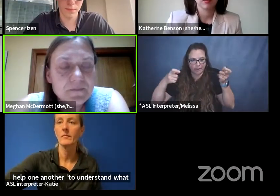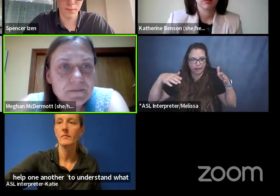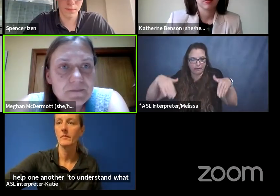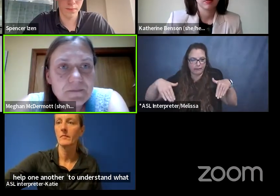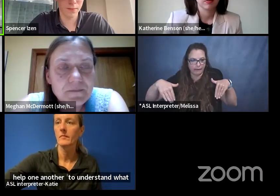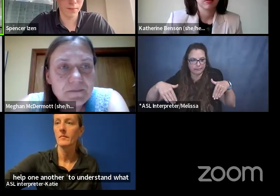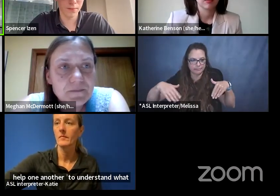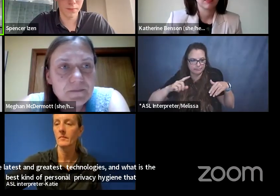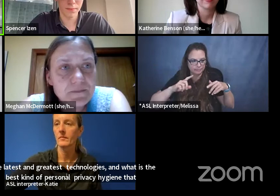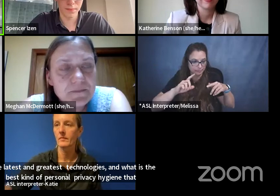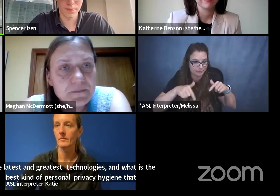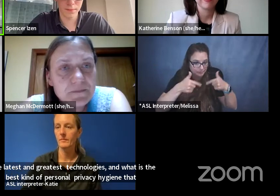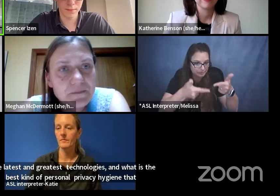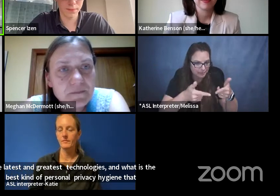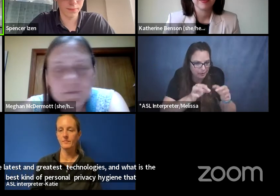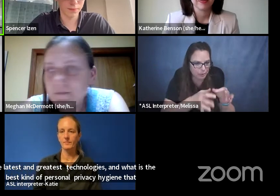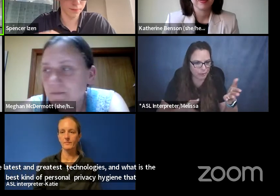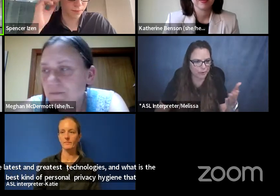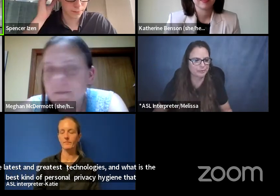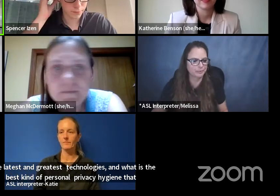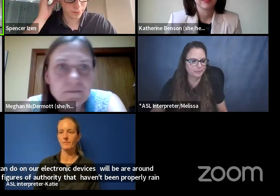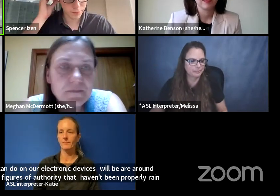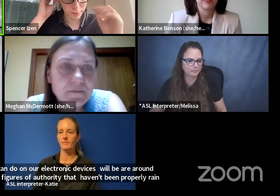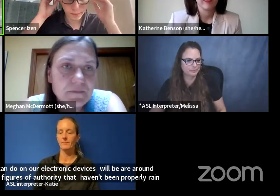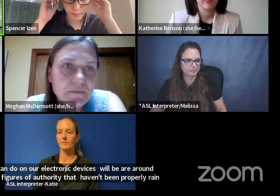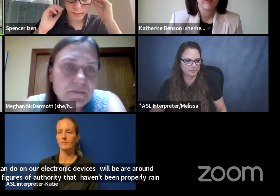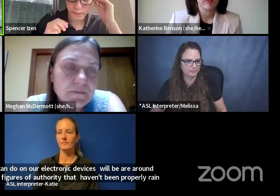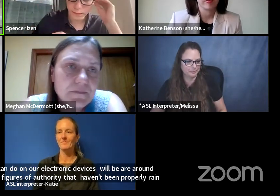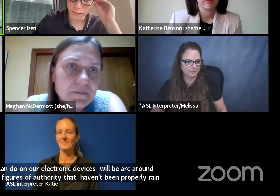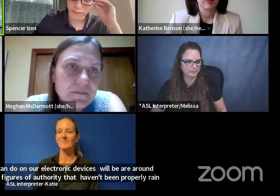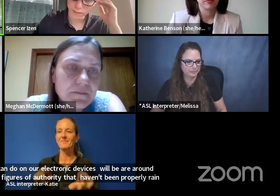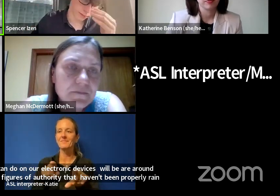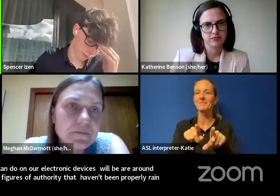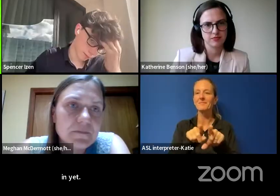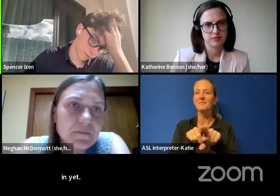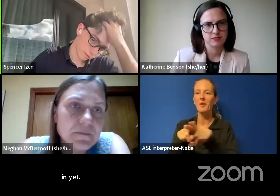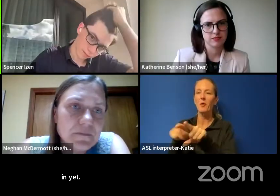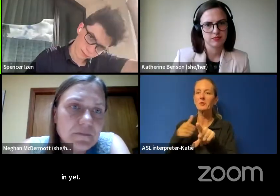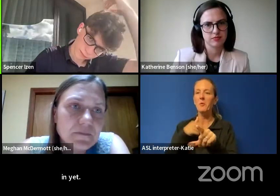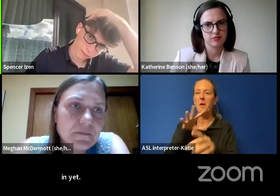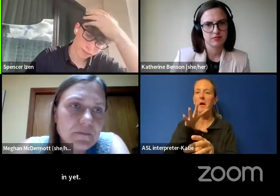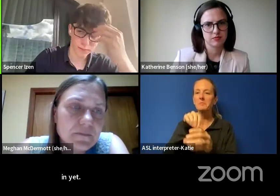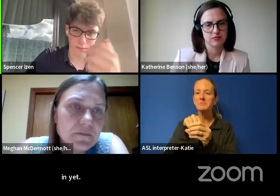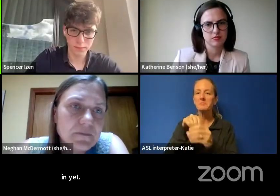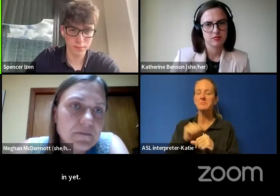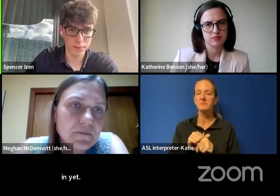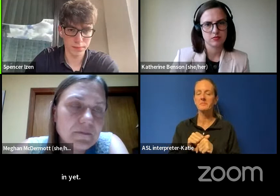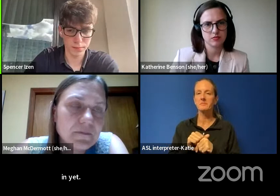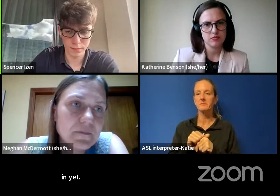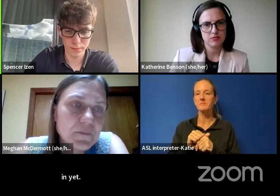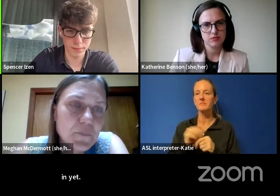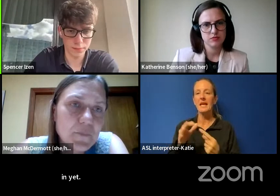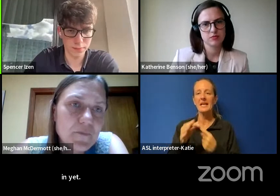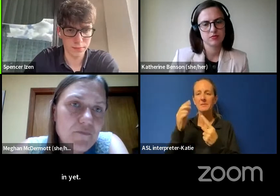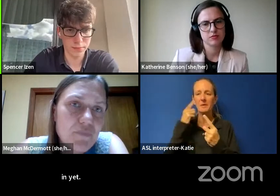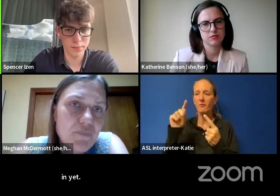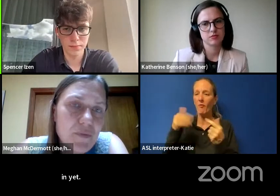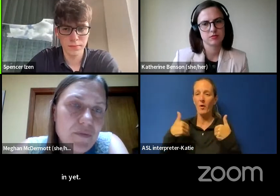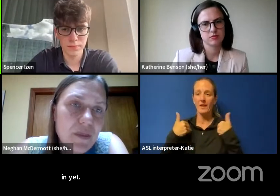Yeah, for sure, I'll just also jump in, especially for younger people like Spencer and myself,